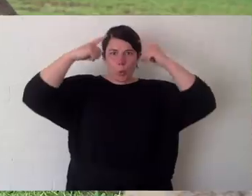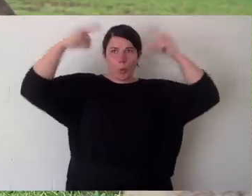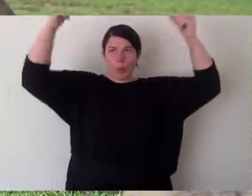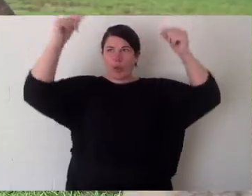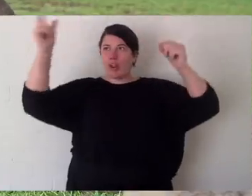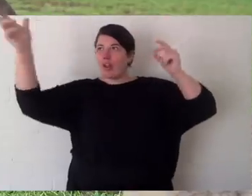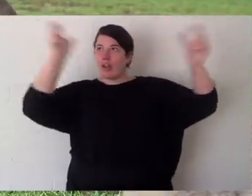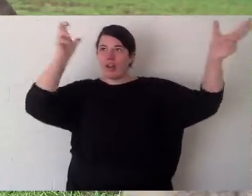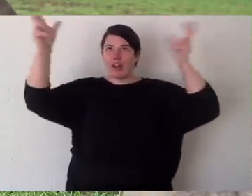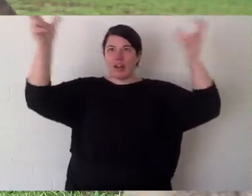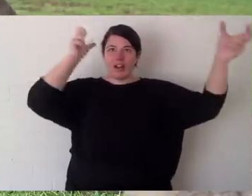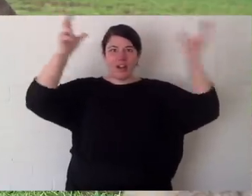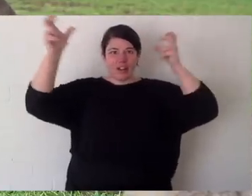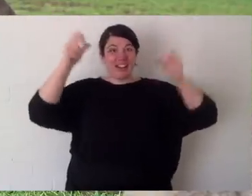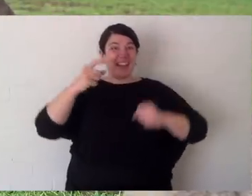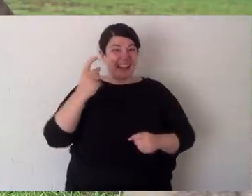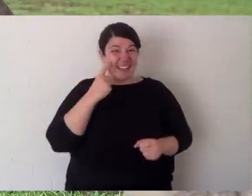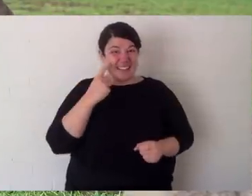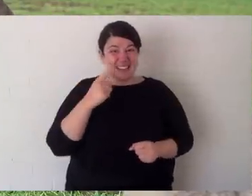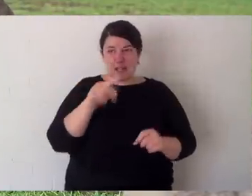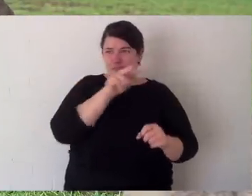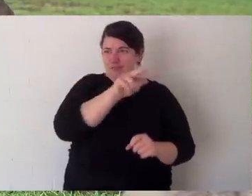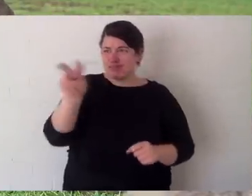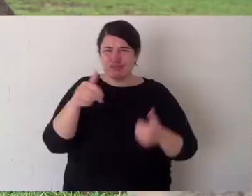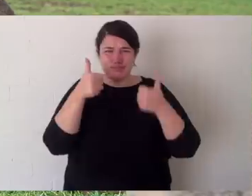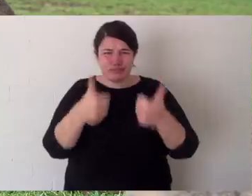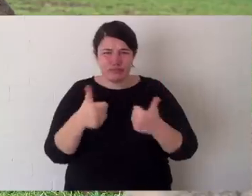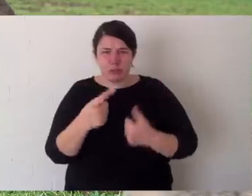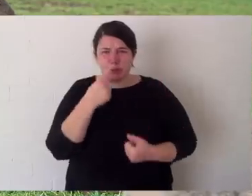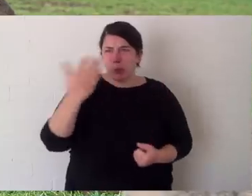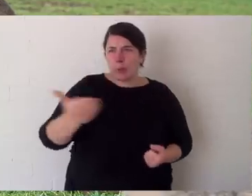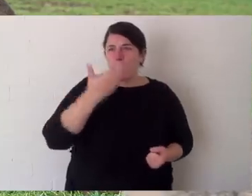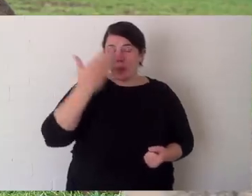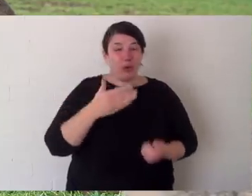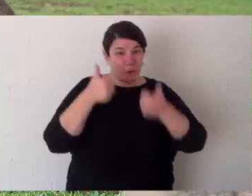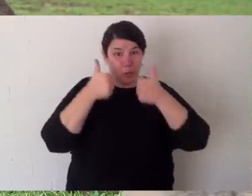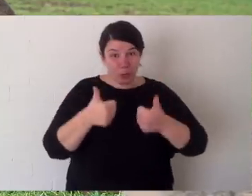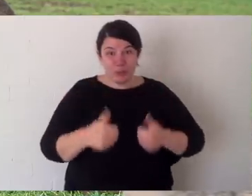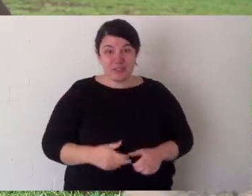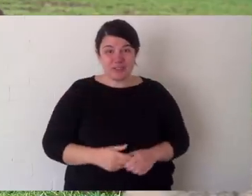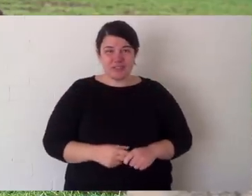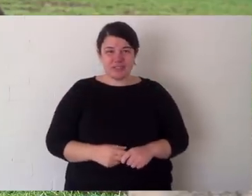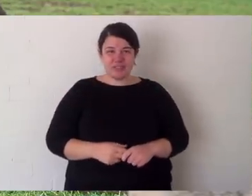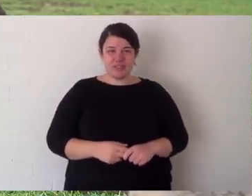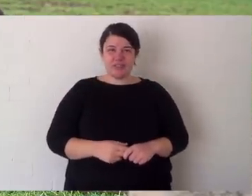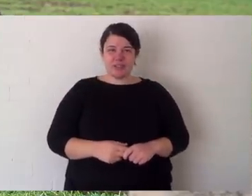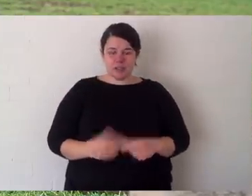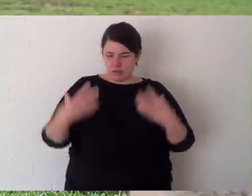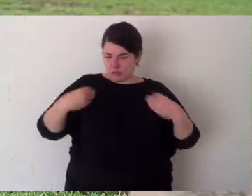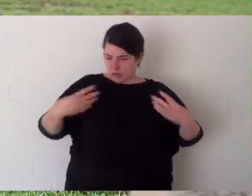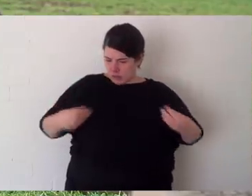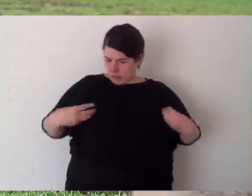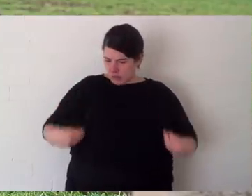wonderful big ears, a great sense of hearing. Their eyesight is also really good as well as their smell. Now